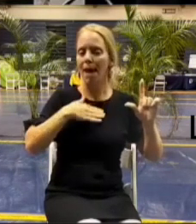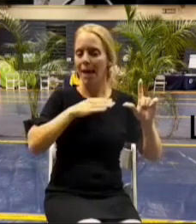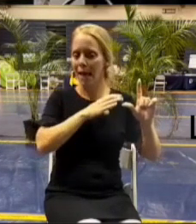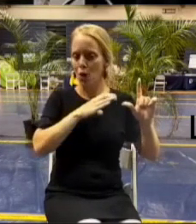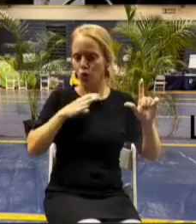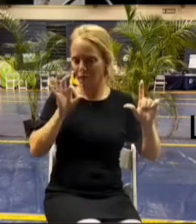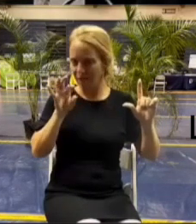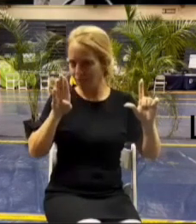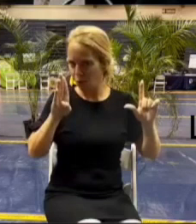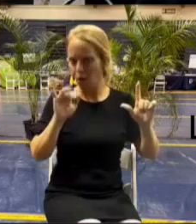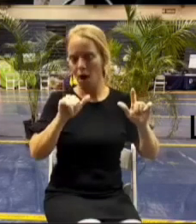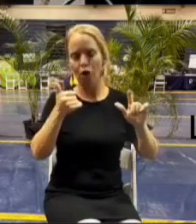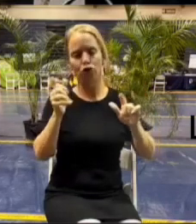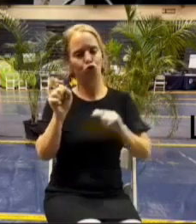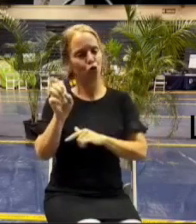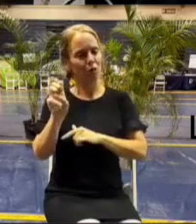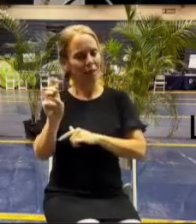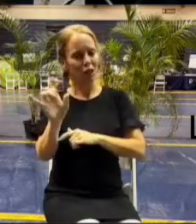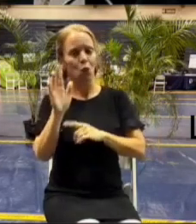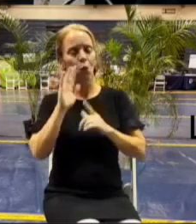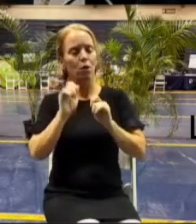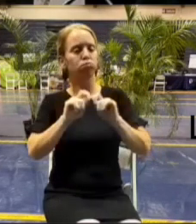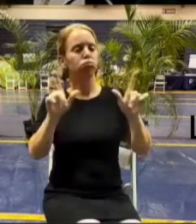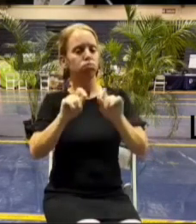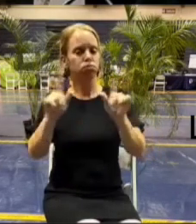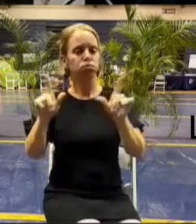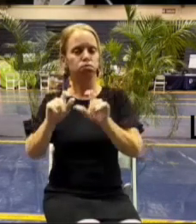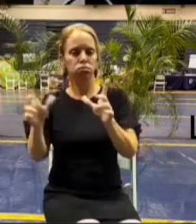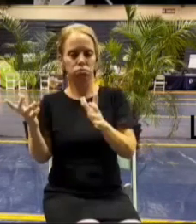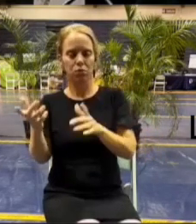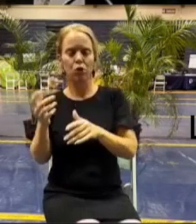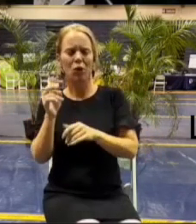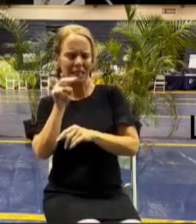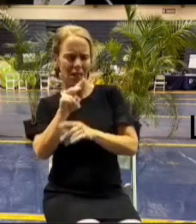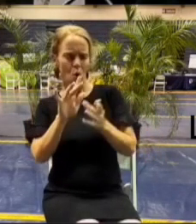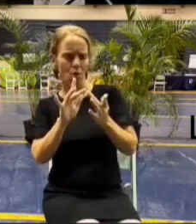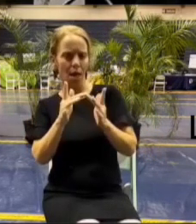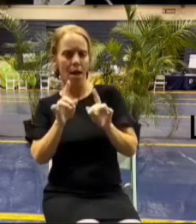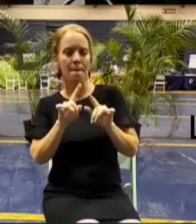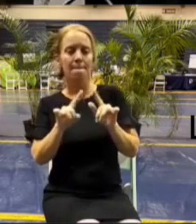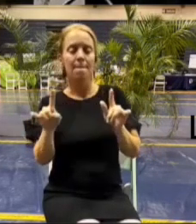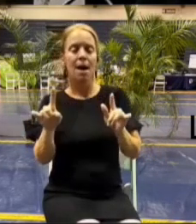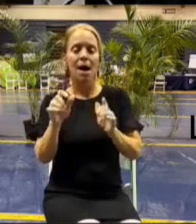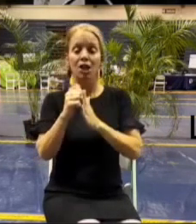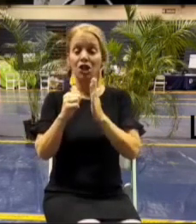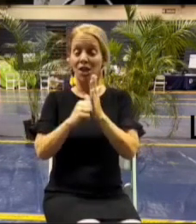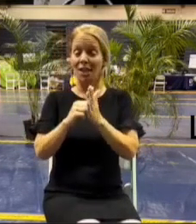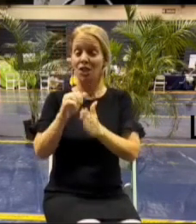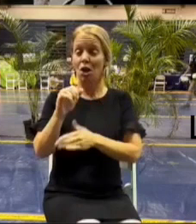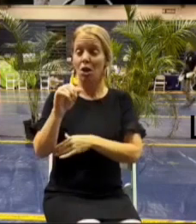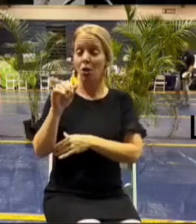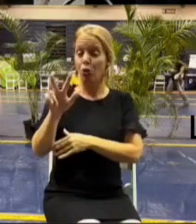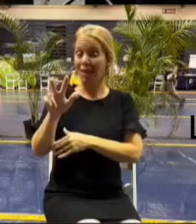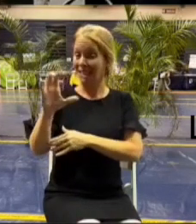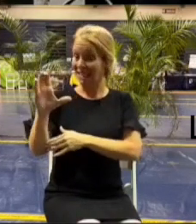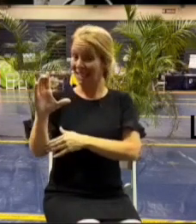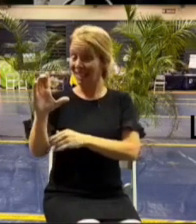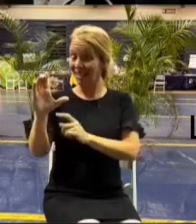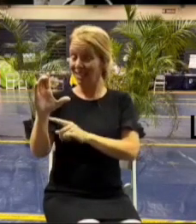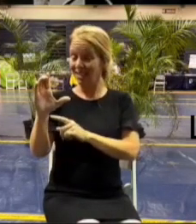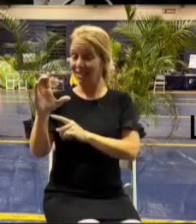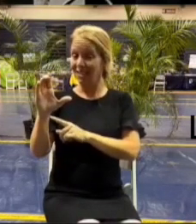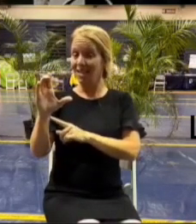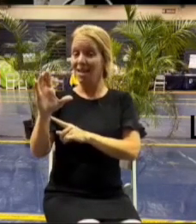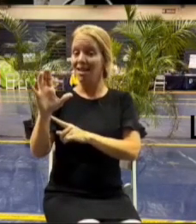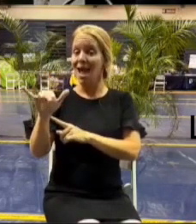all the other social medias but agenda item 3c is the status of the